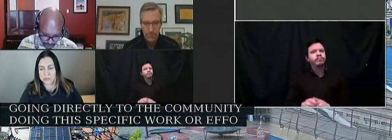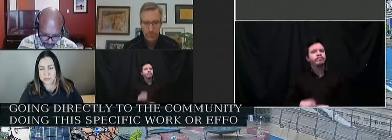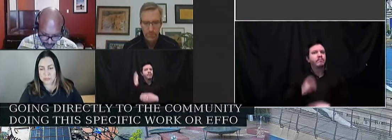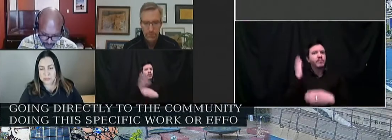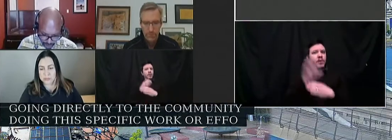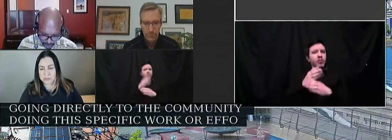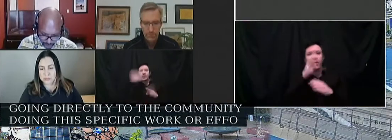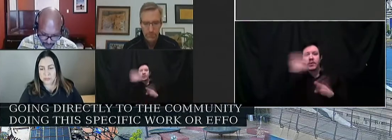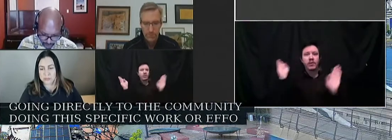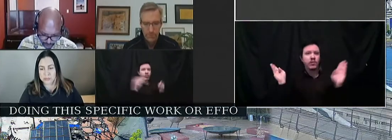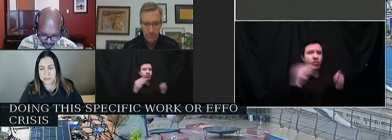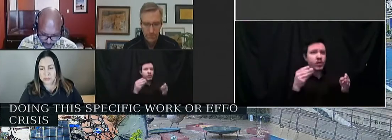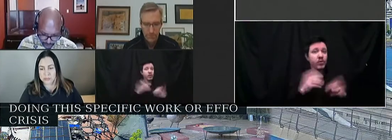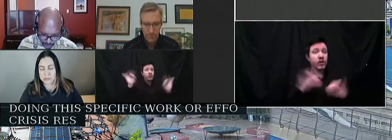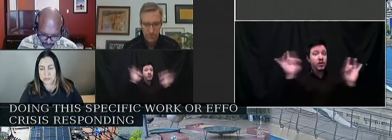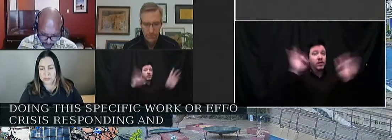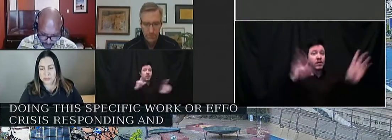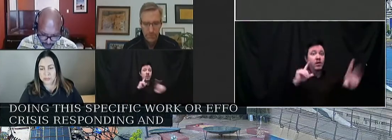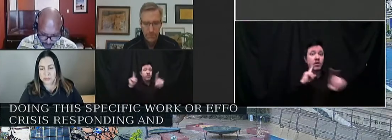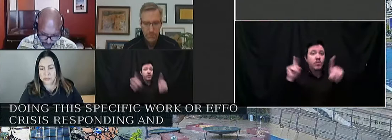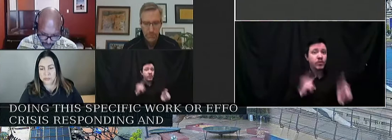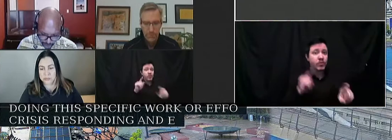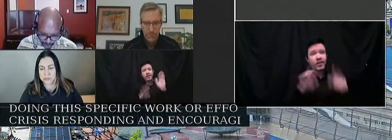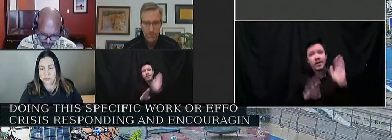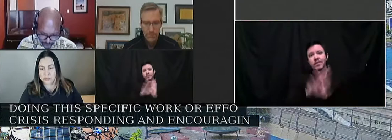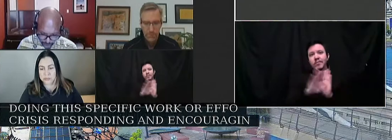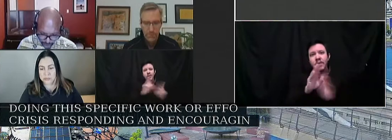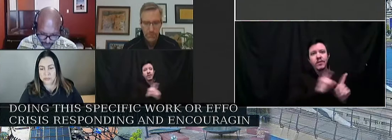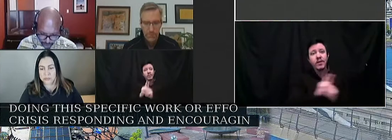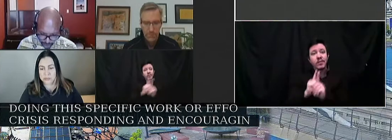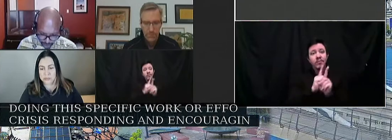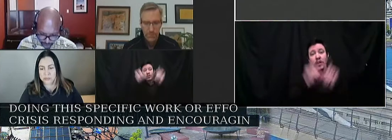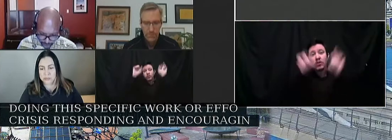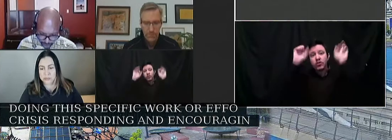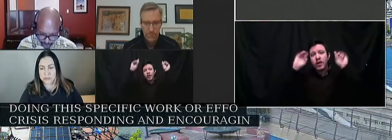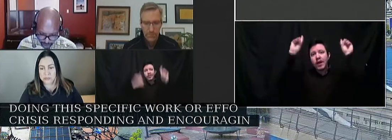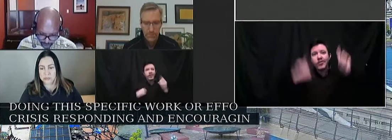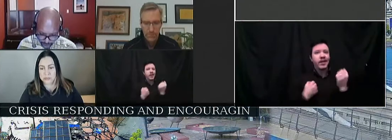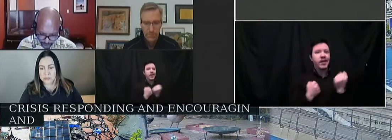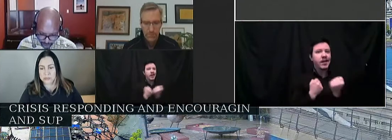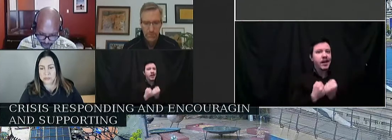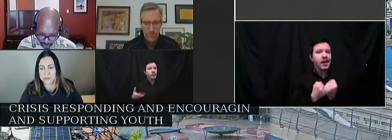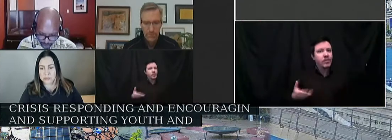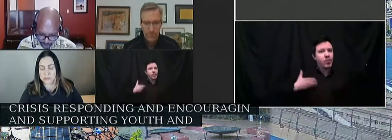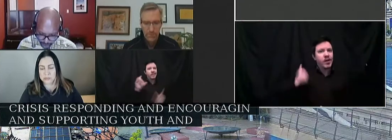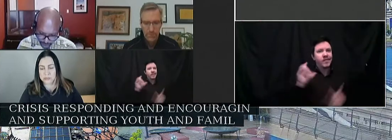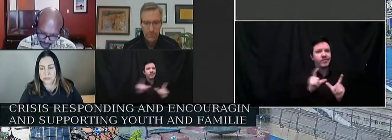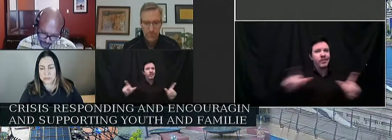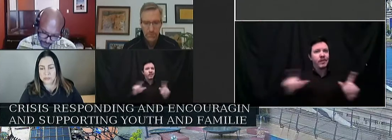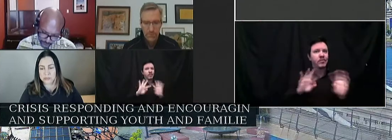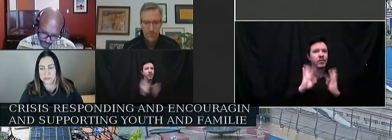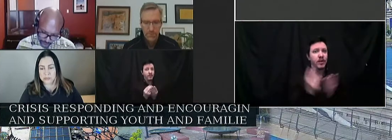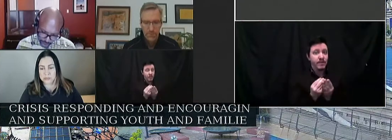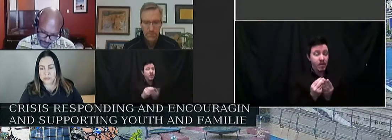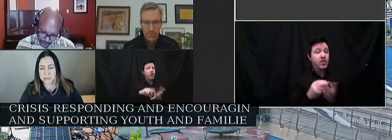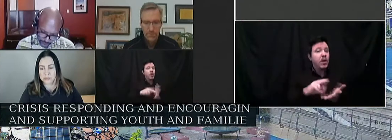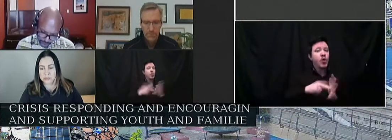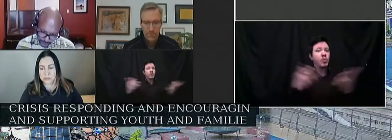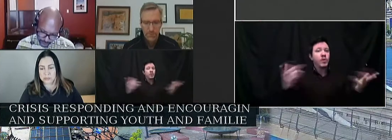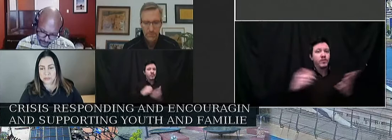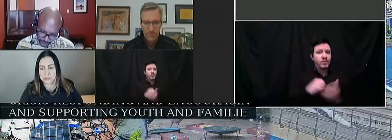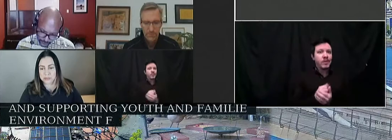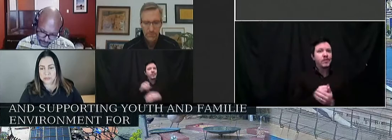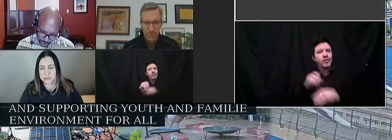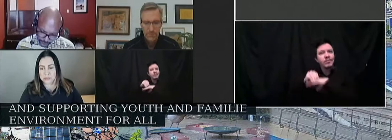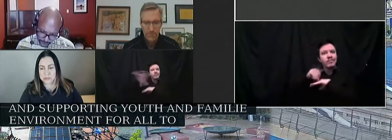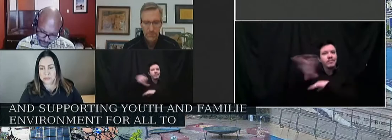responding, encouraging, building, mentoring, educating, and supporting youth and families, which in turn creates an environment for all to live,